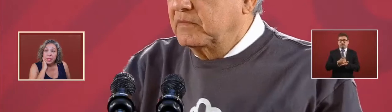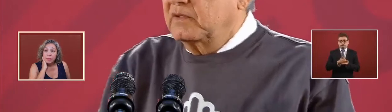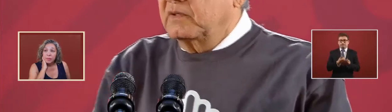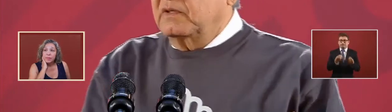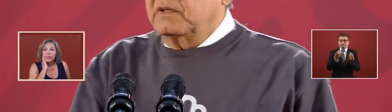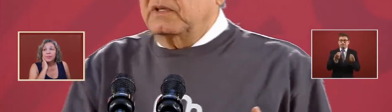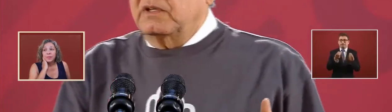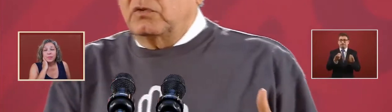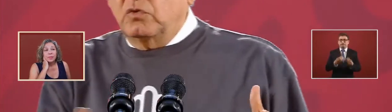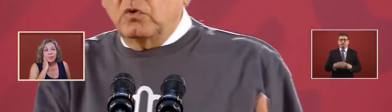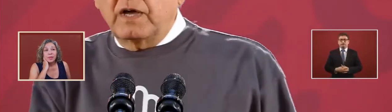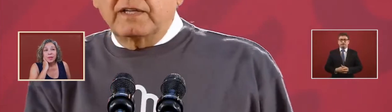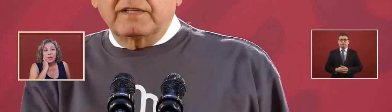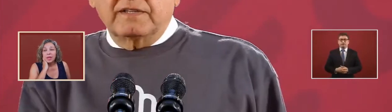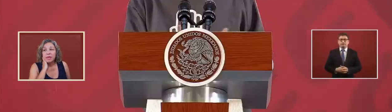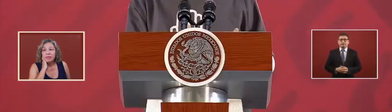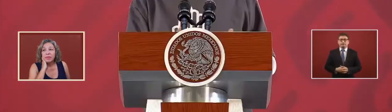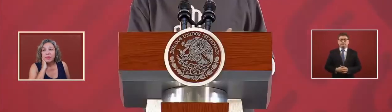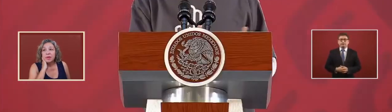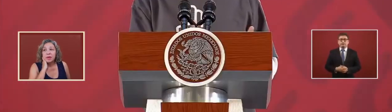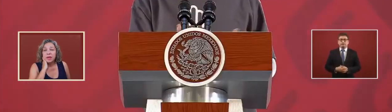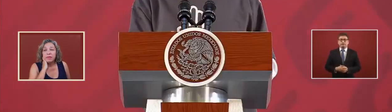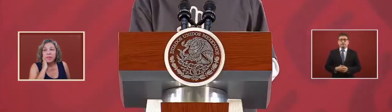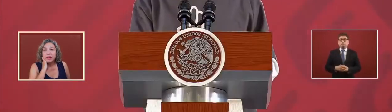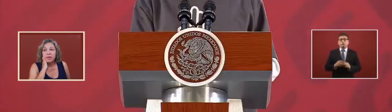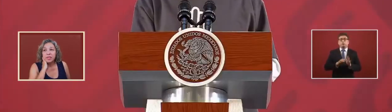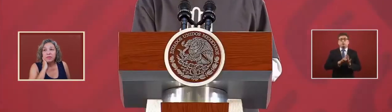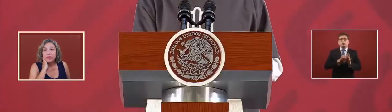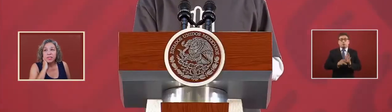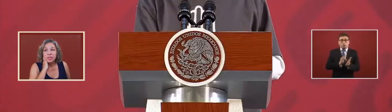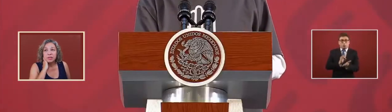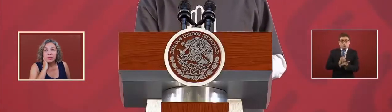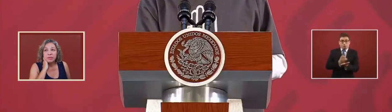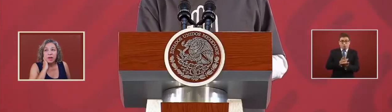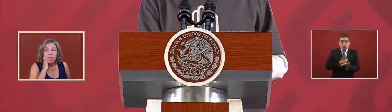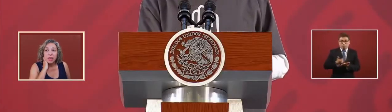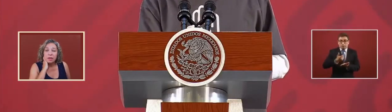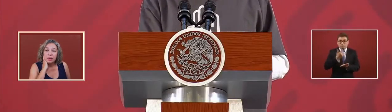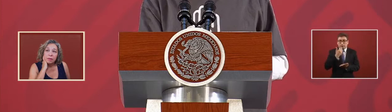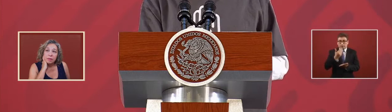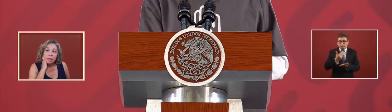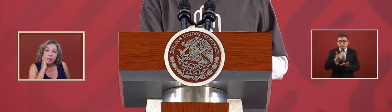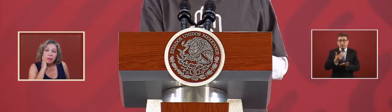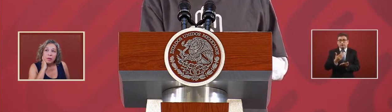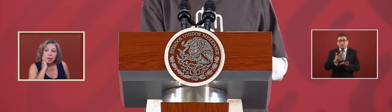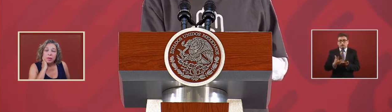there is no fiscal defrauding